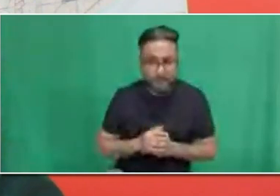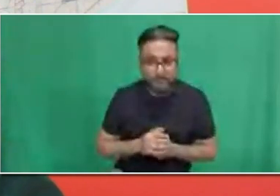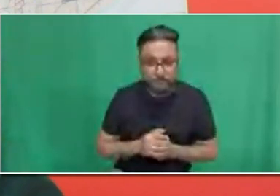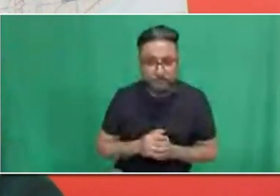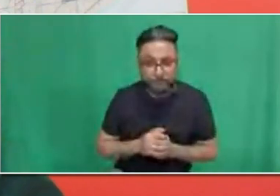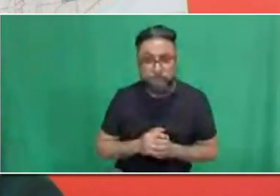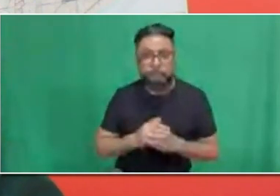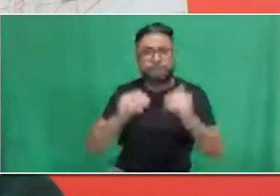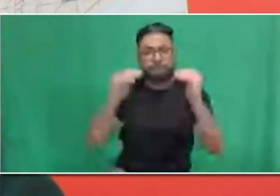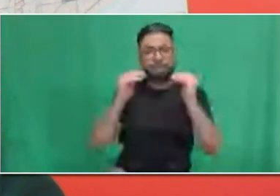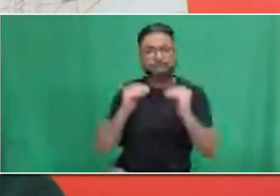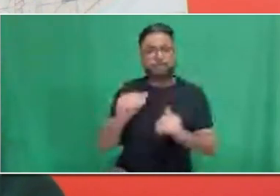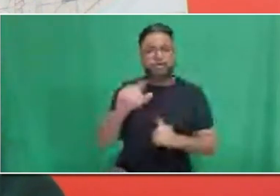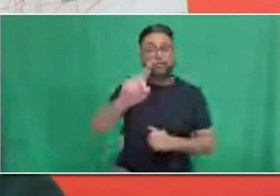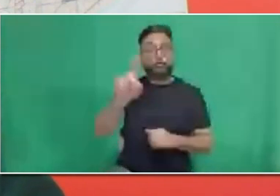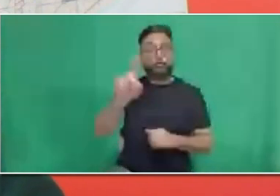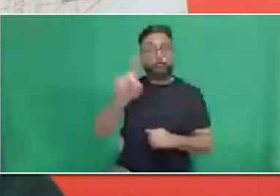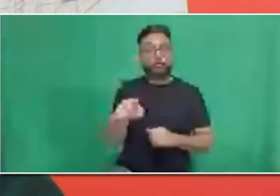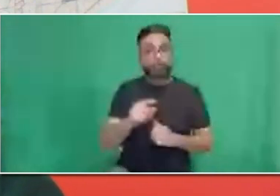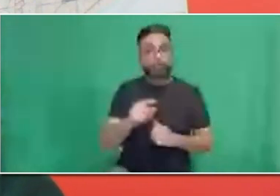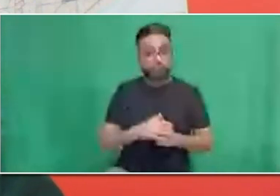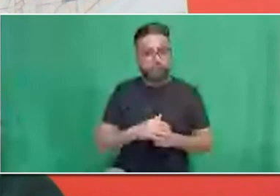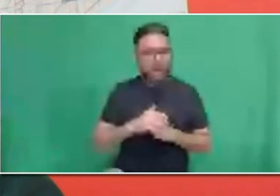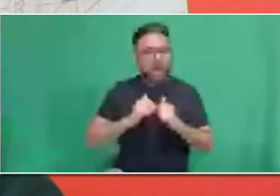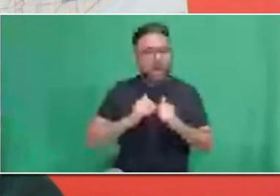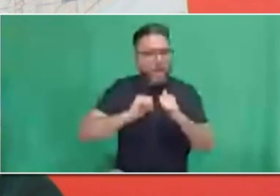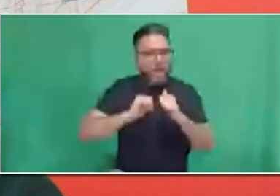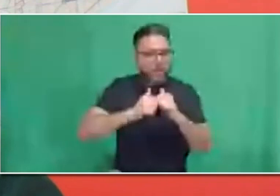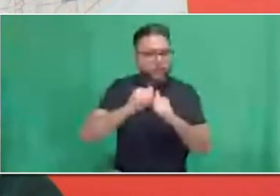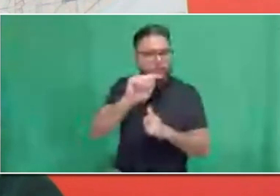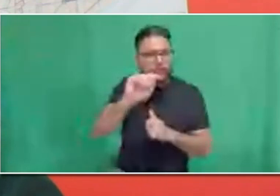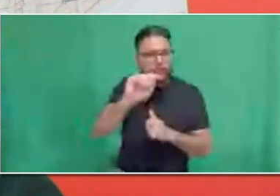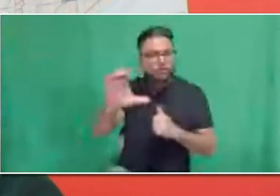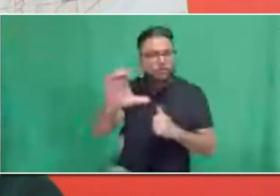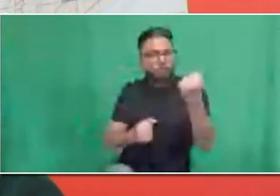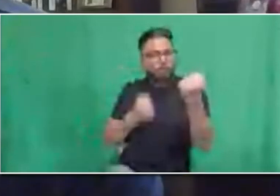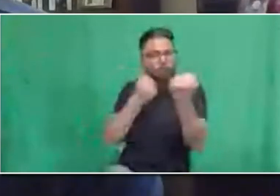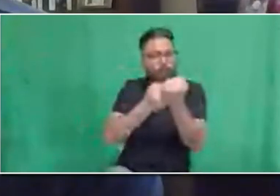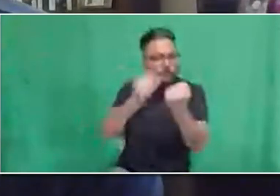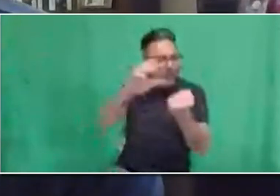health for its employees? Fort, can I turn that one over to you?